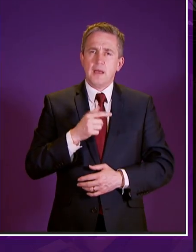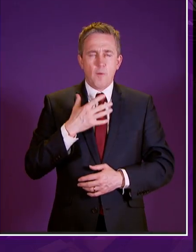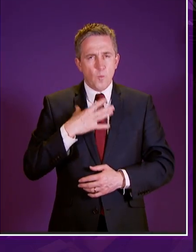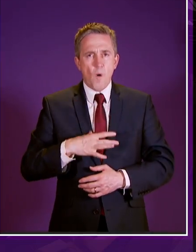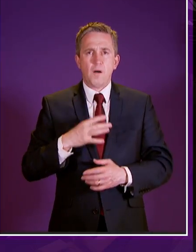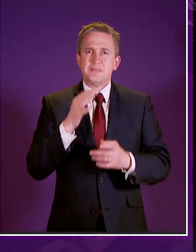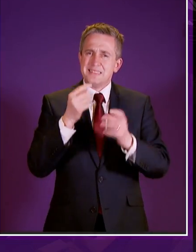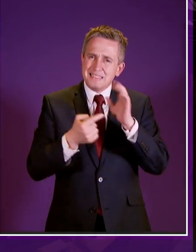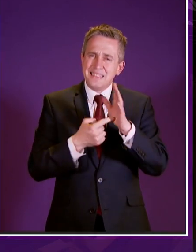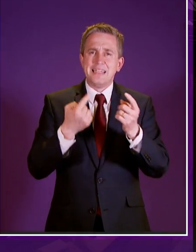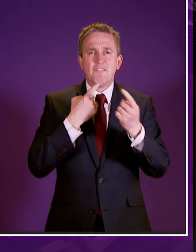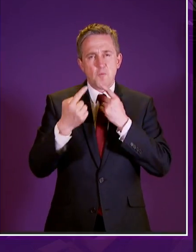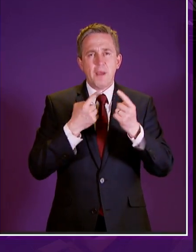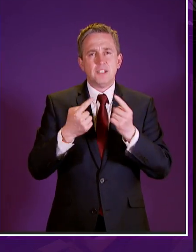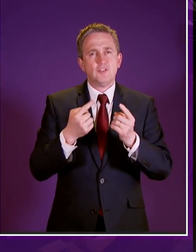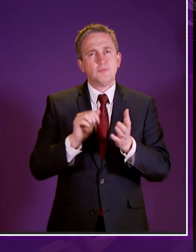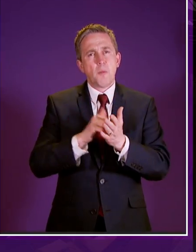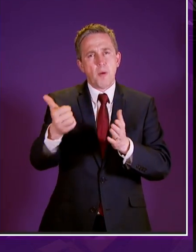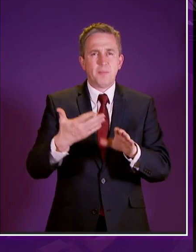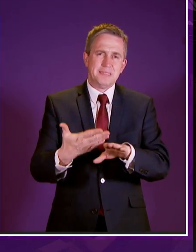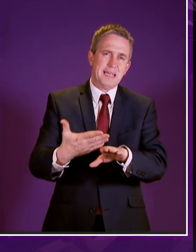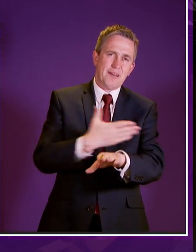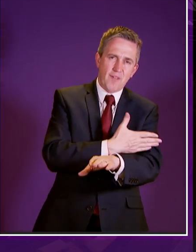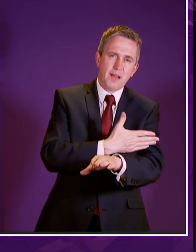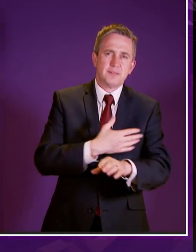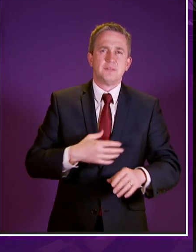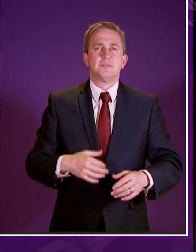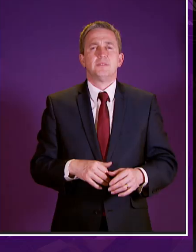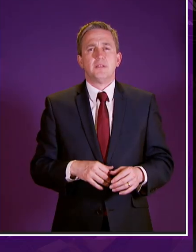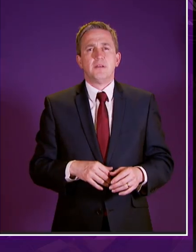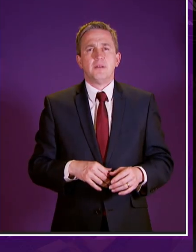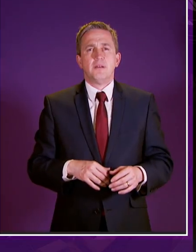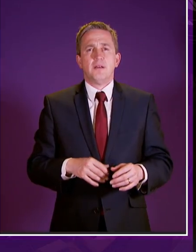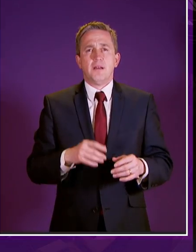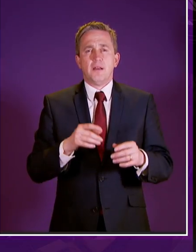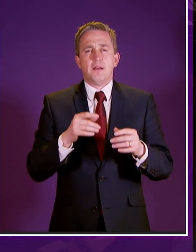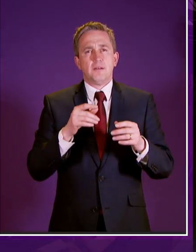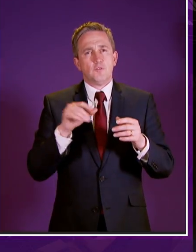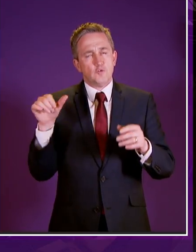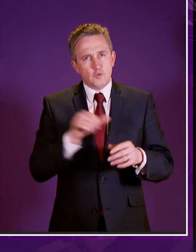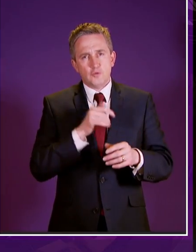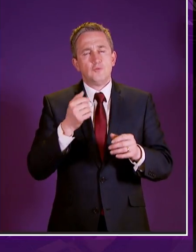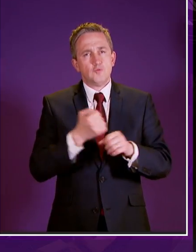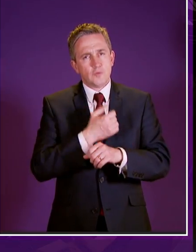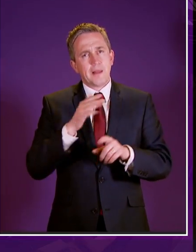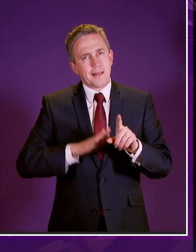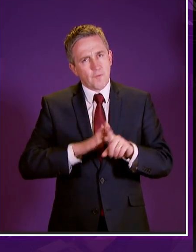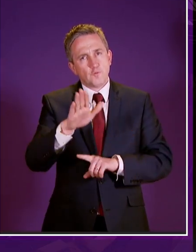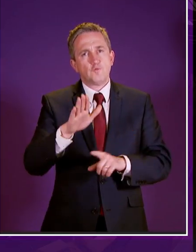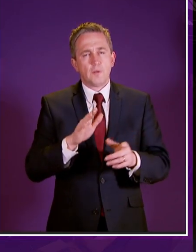key detail be published further in advance and look to to that example going forward